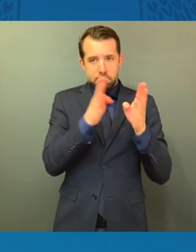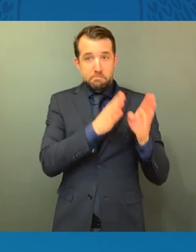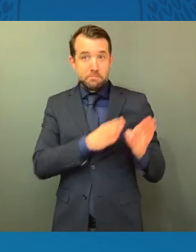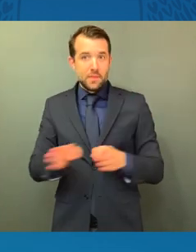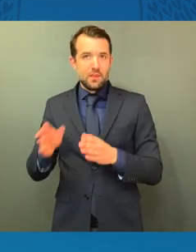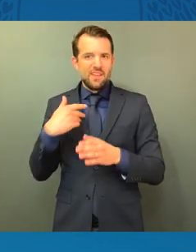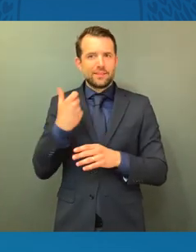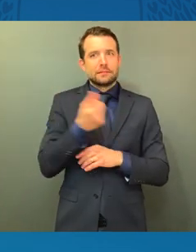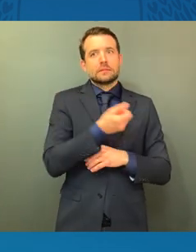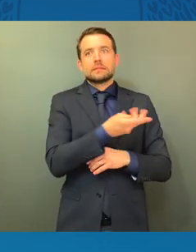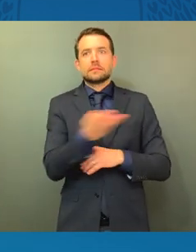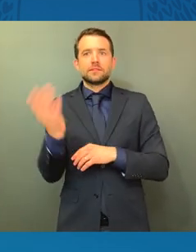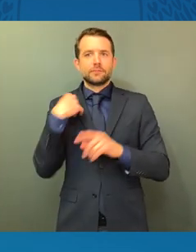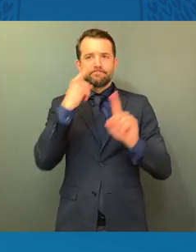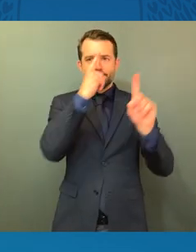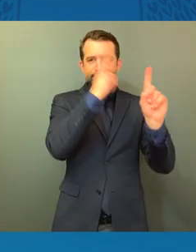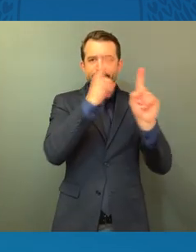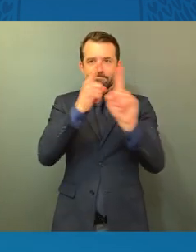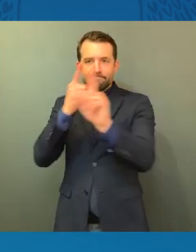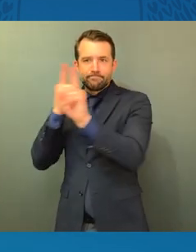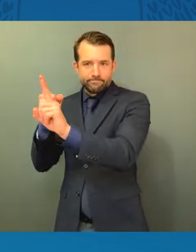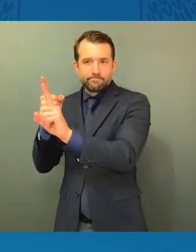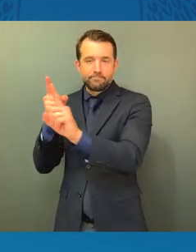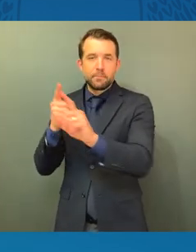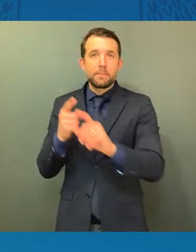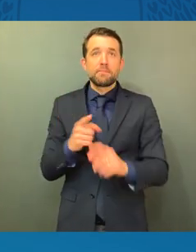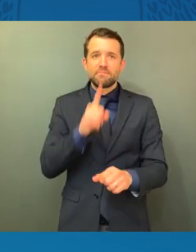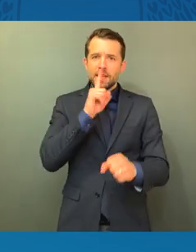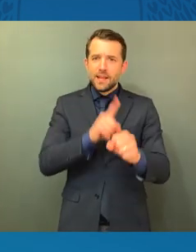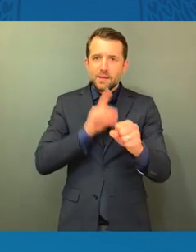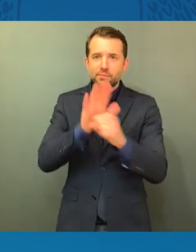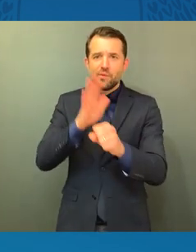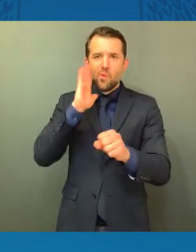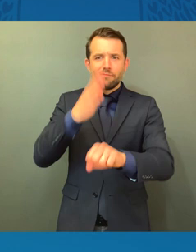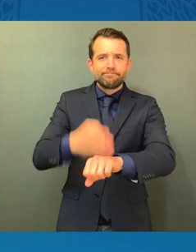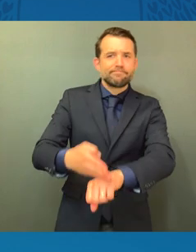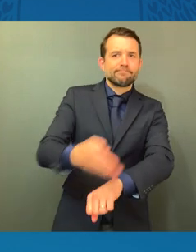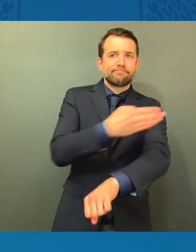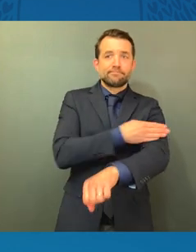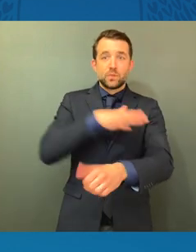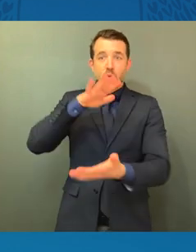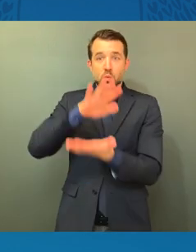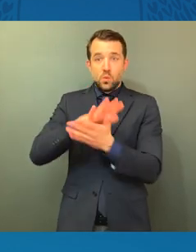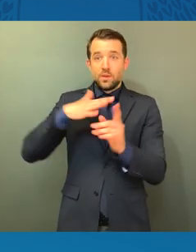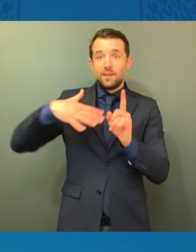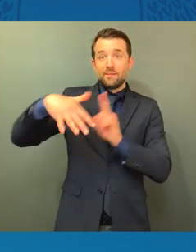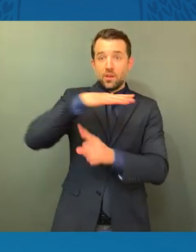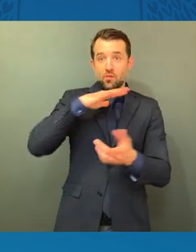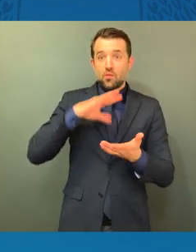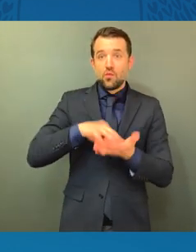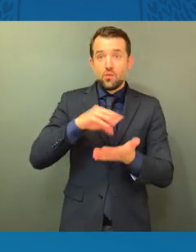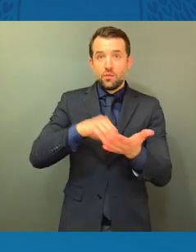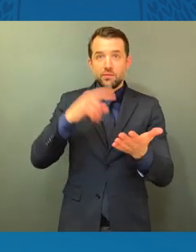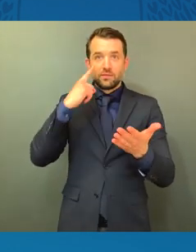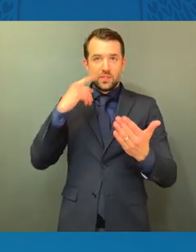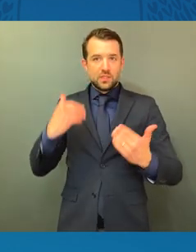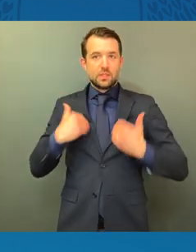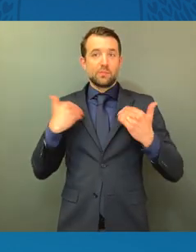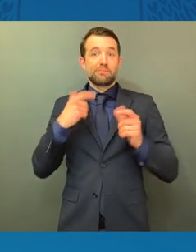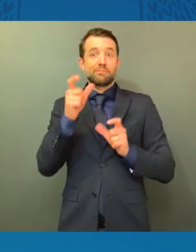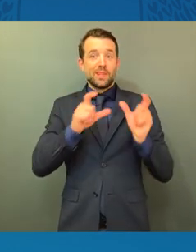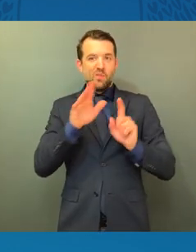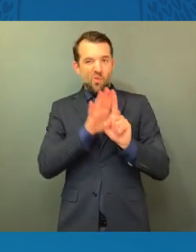improve the learning environment for public school children across our nation. And today, I'll provide a few examples.